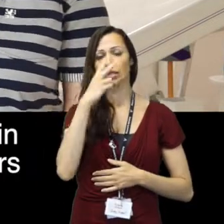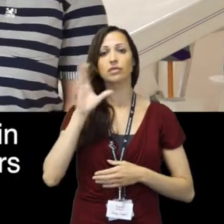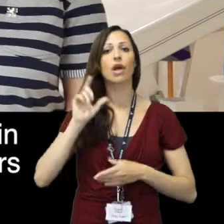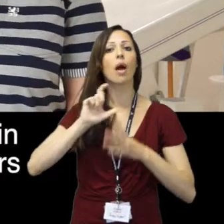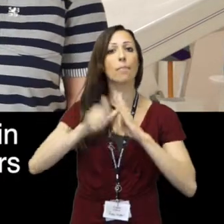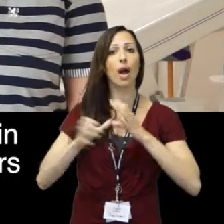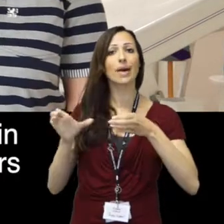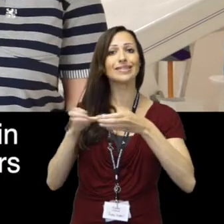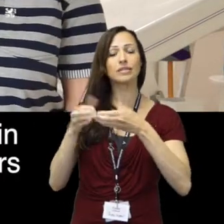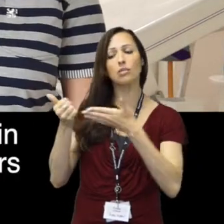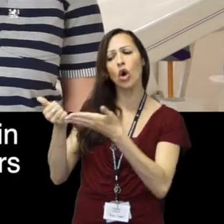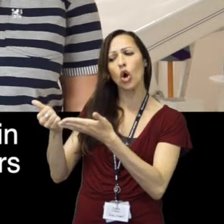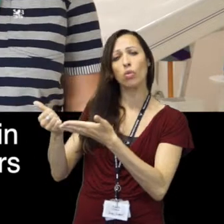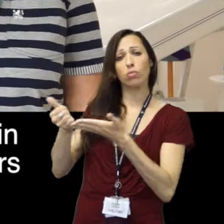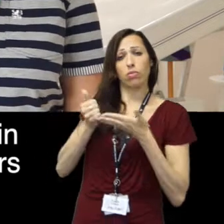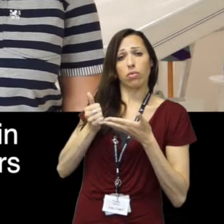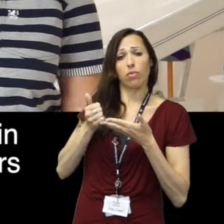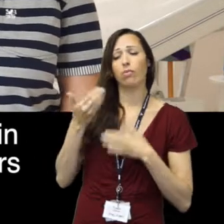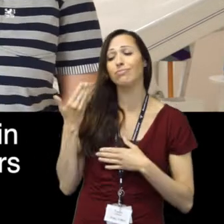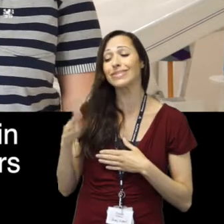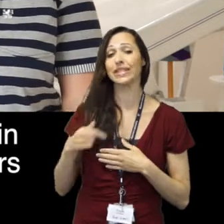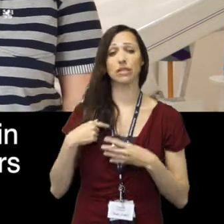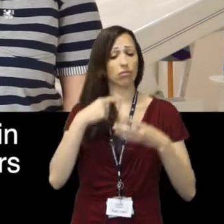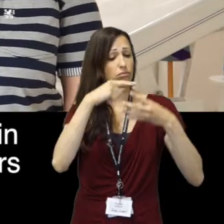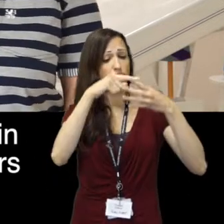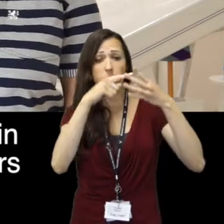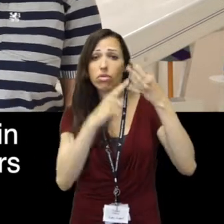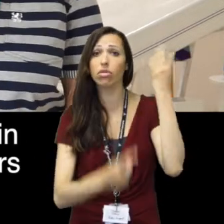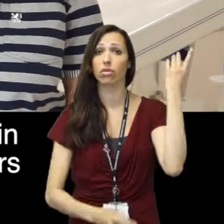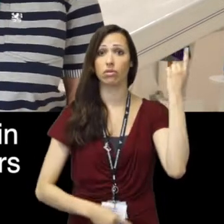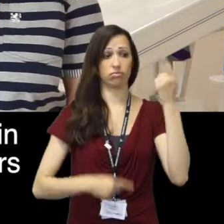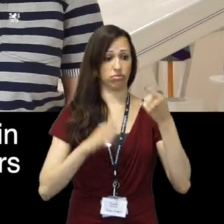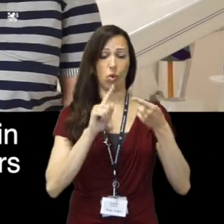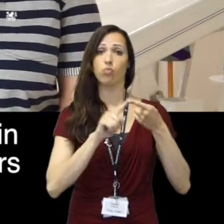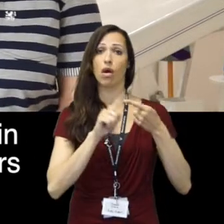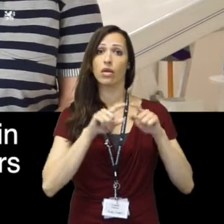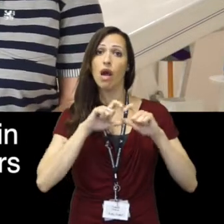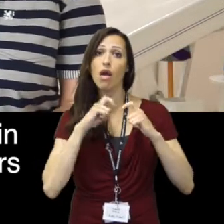and the hearing support have supported me a lot and annoyed.